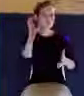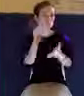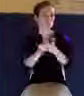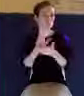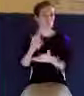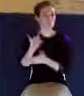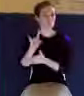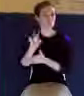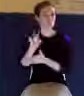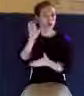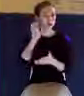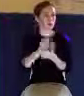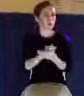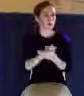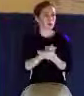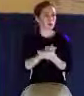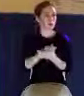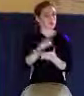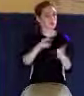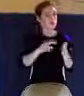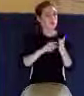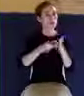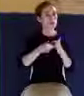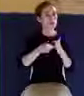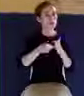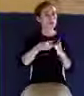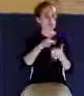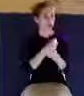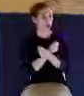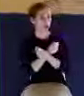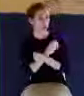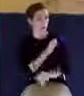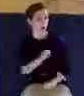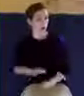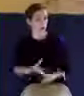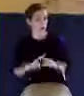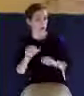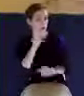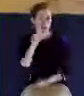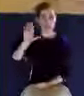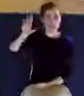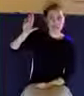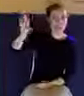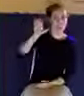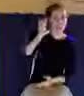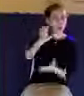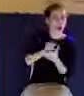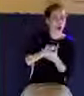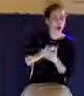Are you saying you love Jesus, you don't just love his bride? You're going to insult Jesus' bride? I wouldn't want to be in that position.